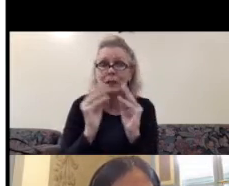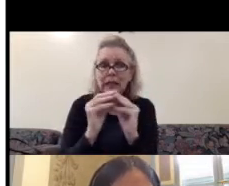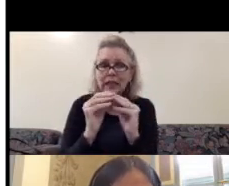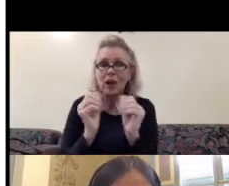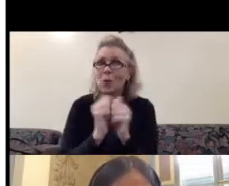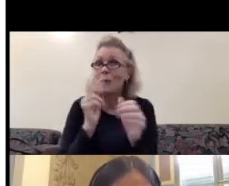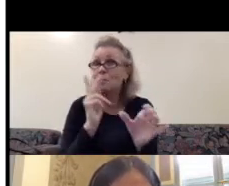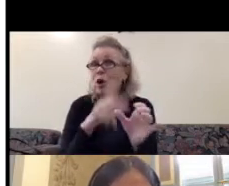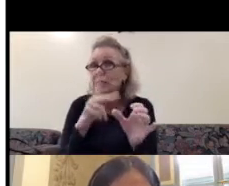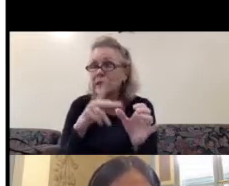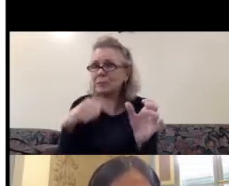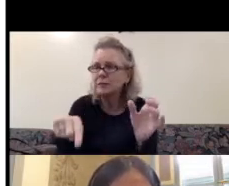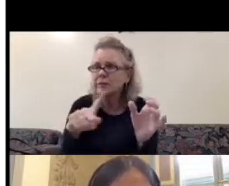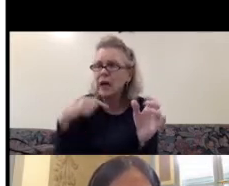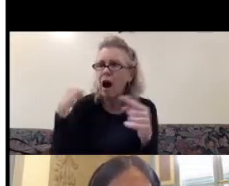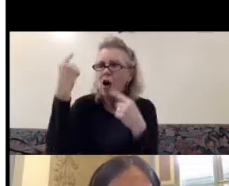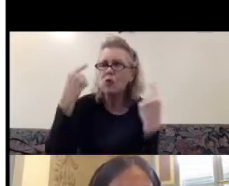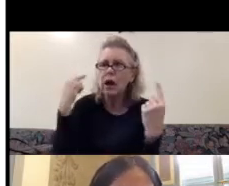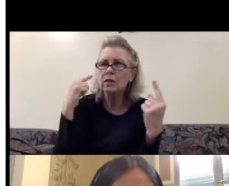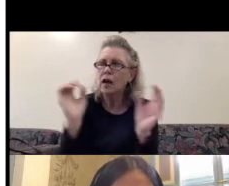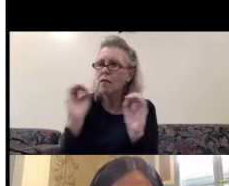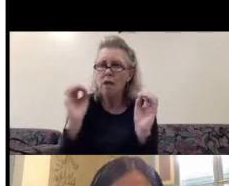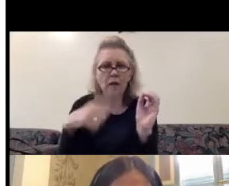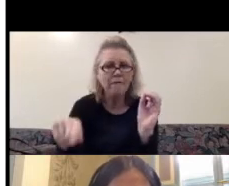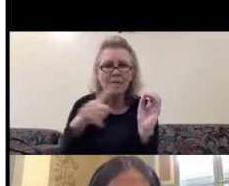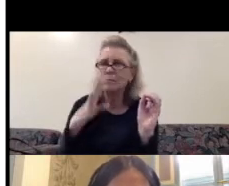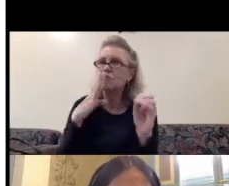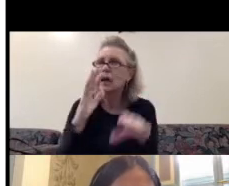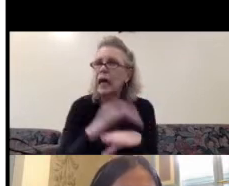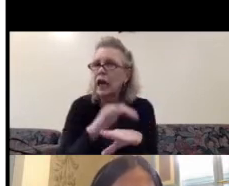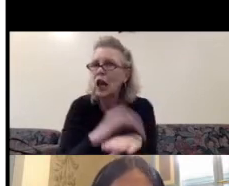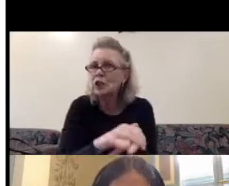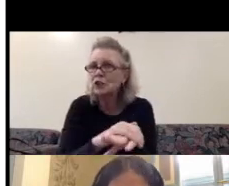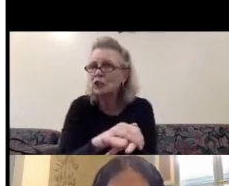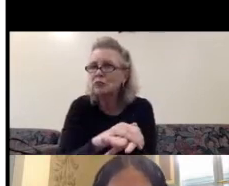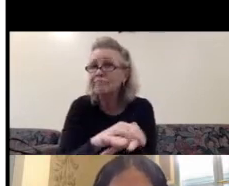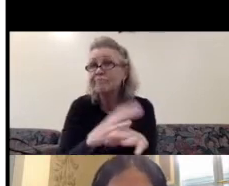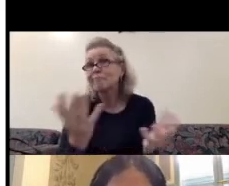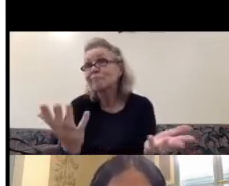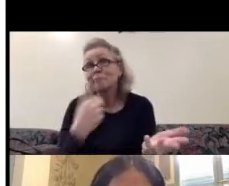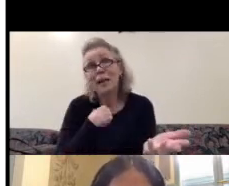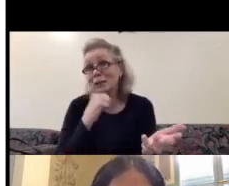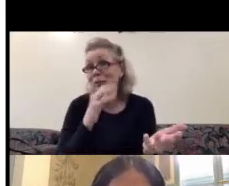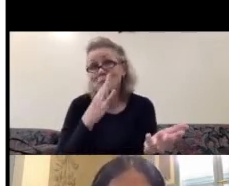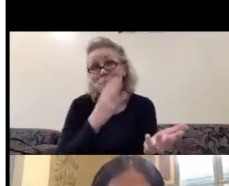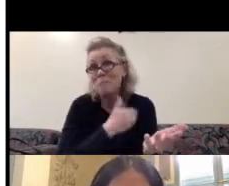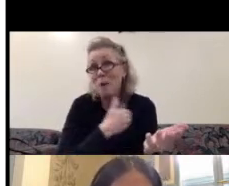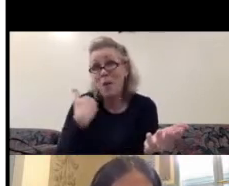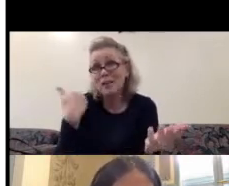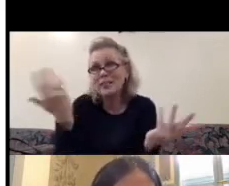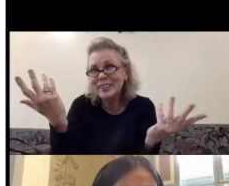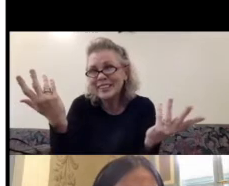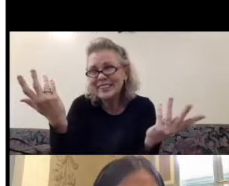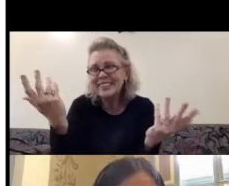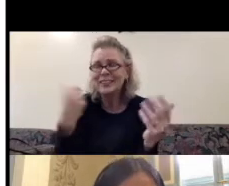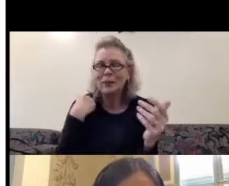participants, I realized none of them speak English. And no, I don't speak Polish. So I